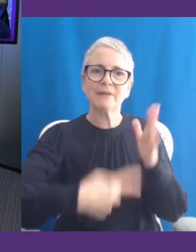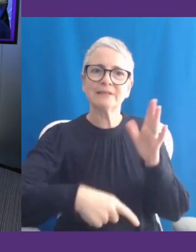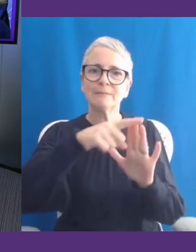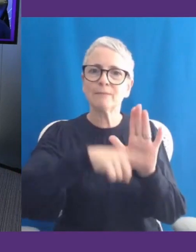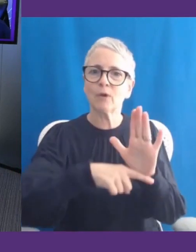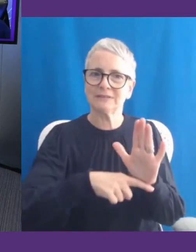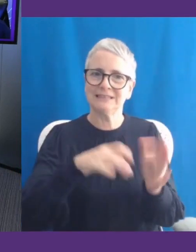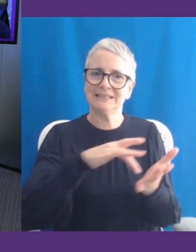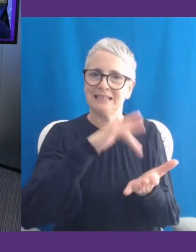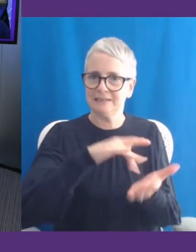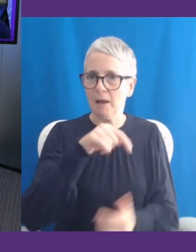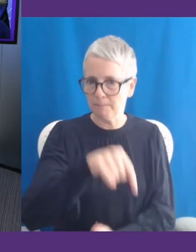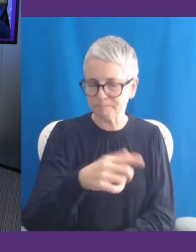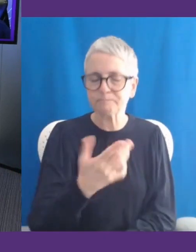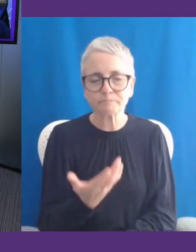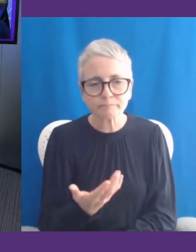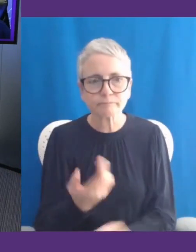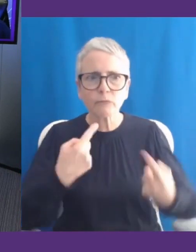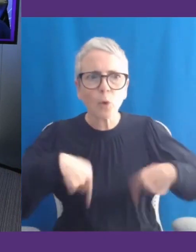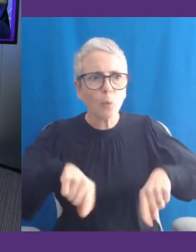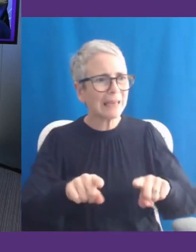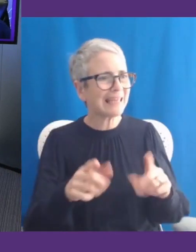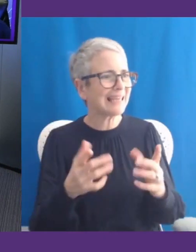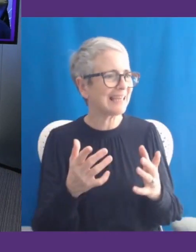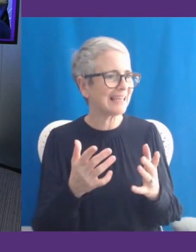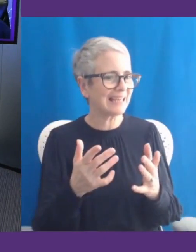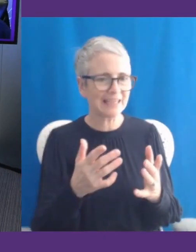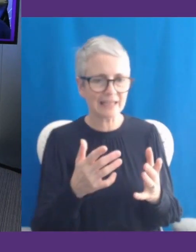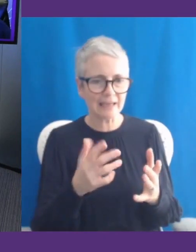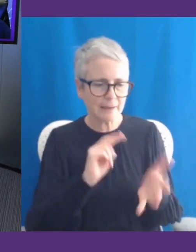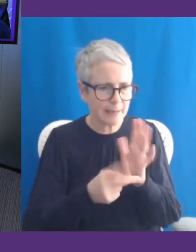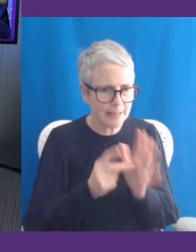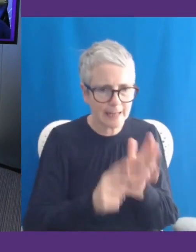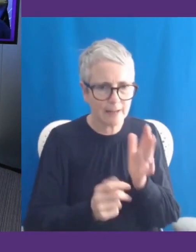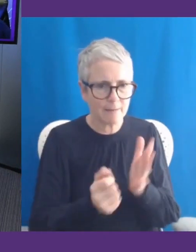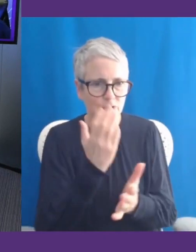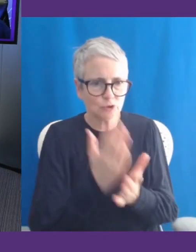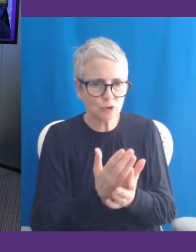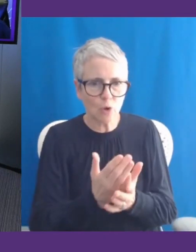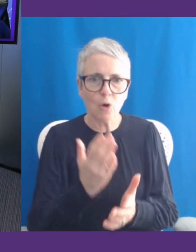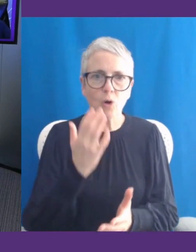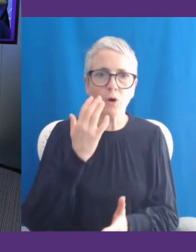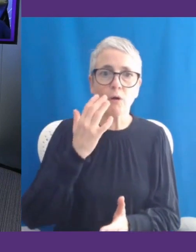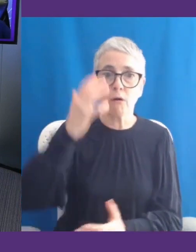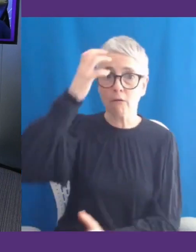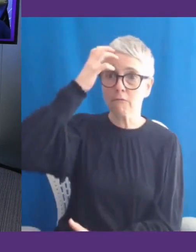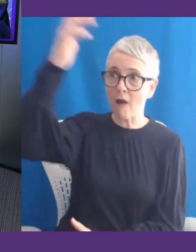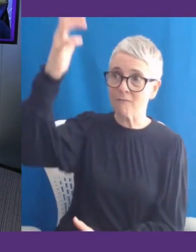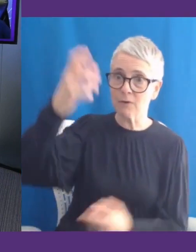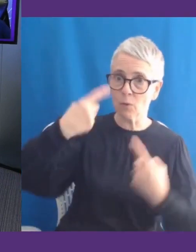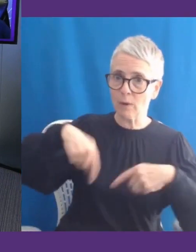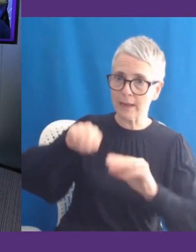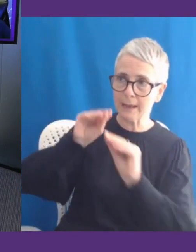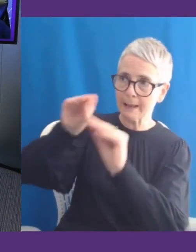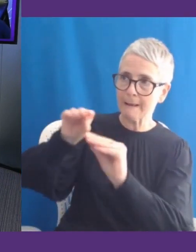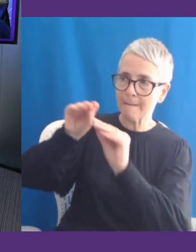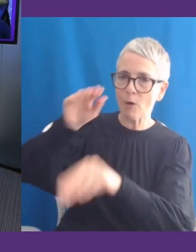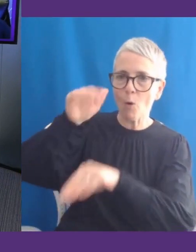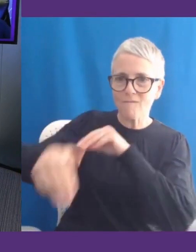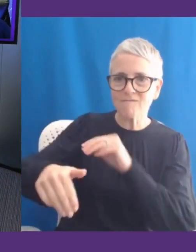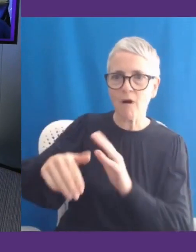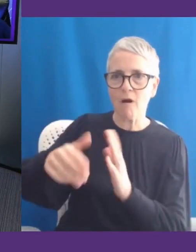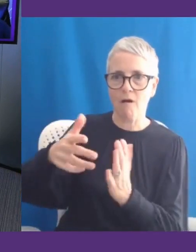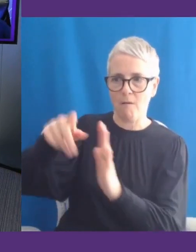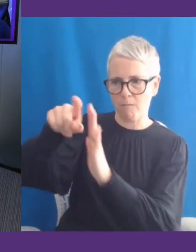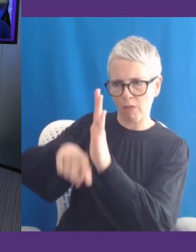we do is we work to put accessibility and disability at the heart of Westminster and government and the policy agenda. A